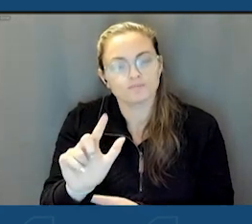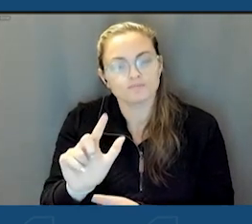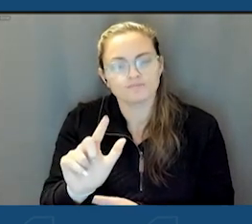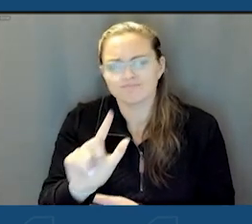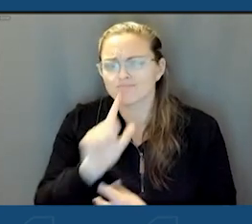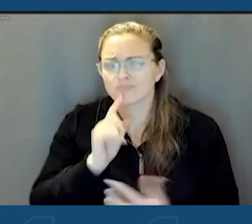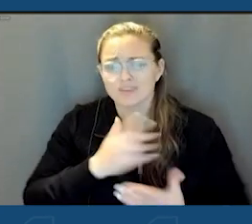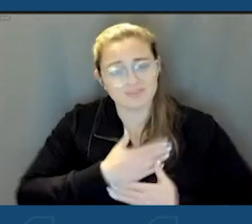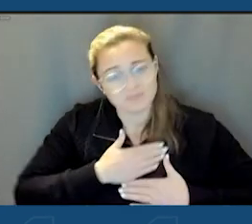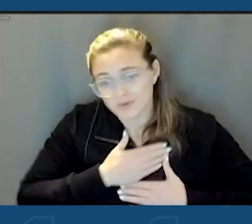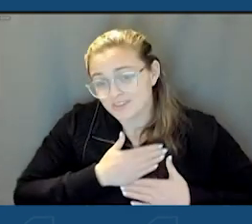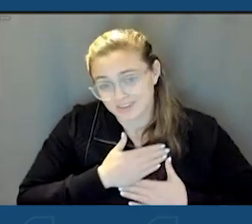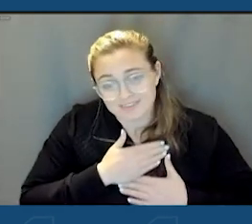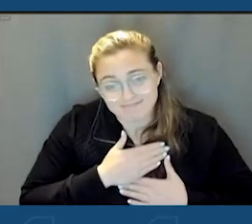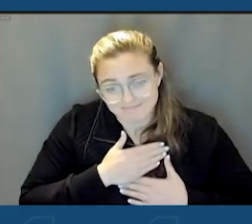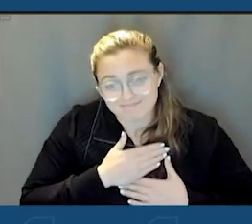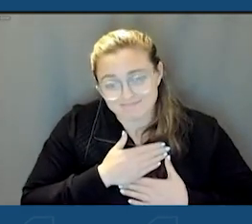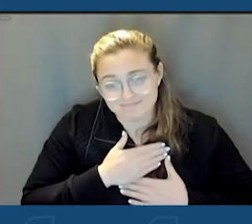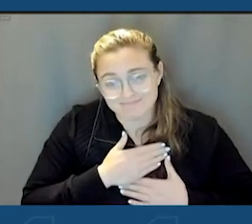appreciate it.